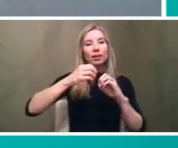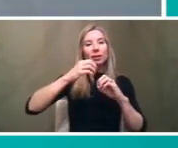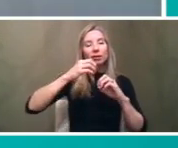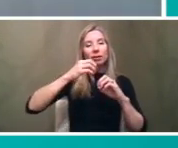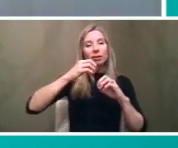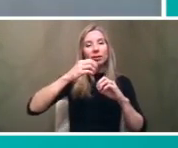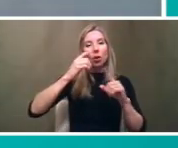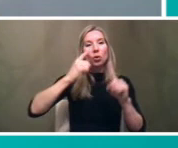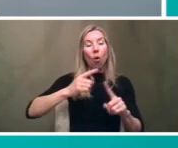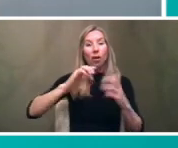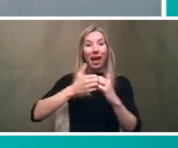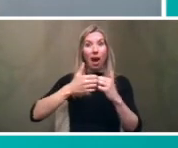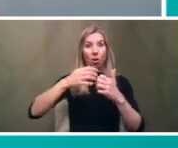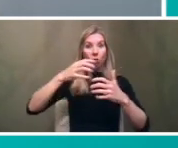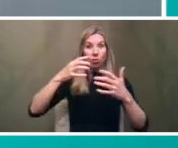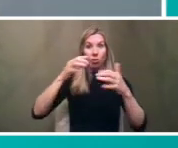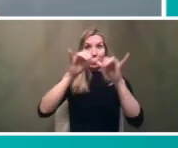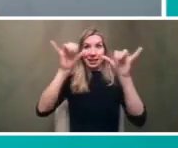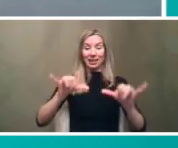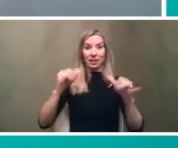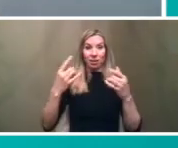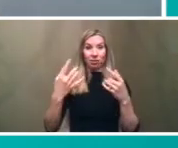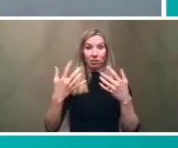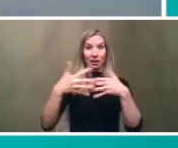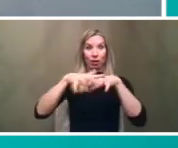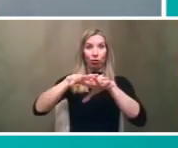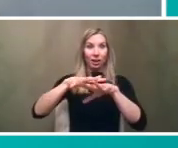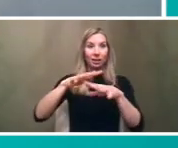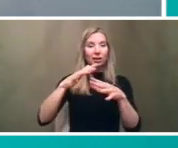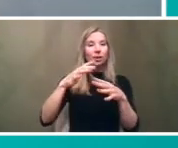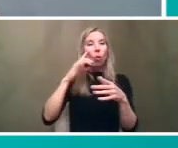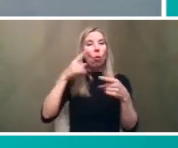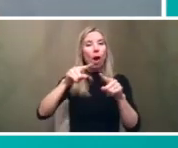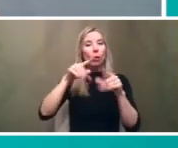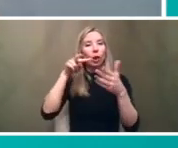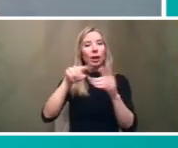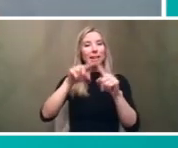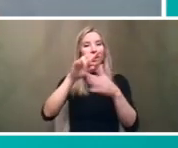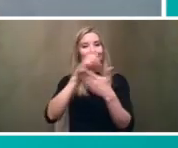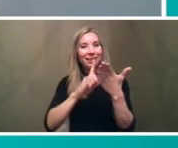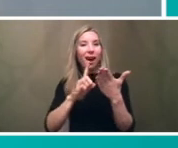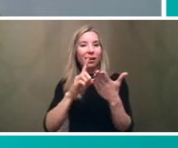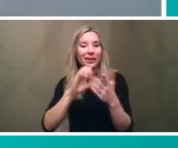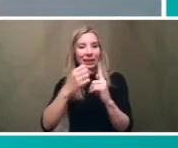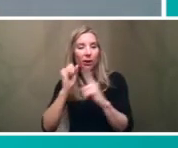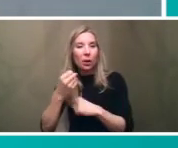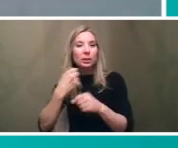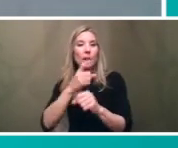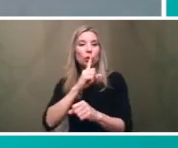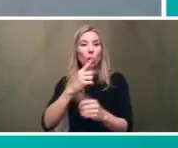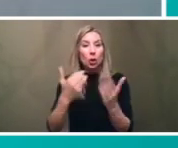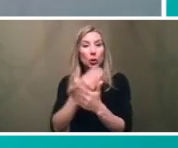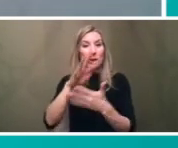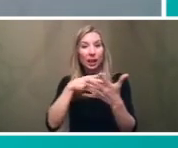going to be really important um you know as we go through the different design scenarios so i think making sure that the new schedules are are in